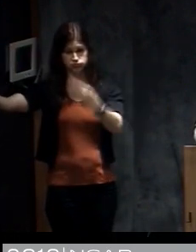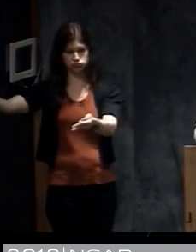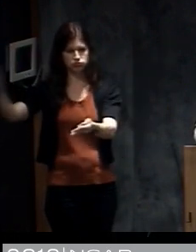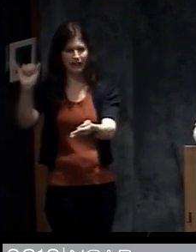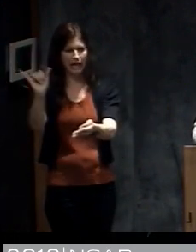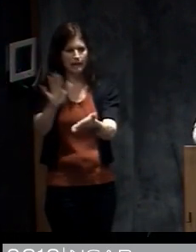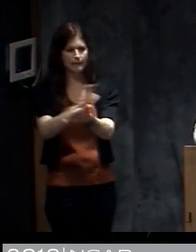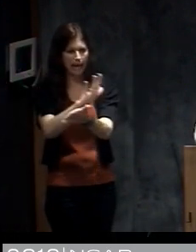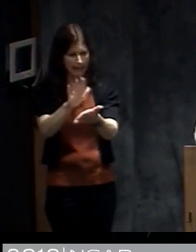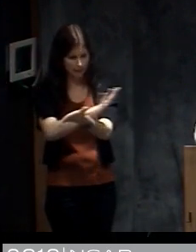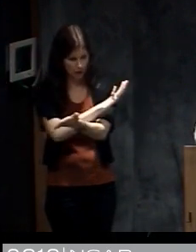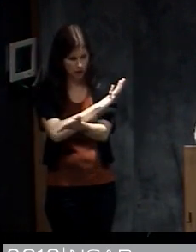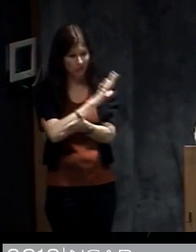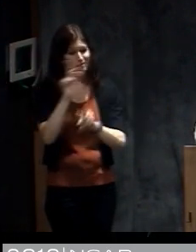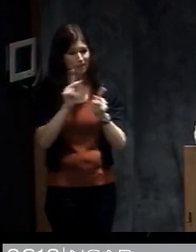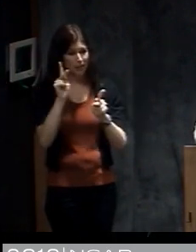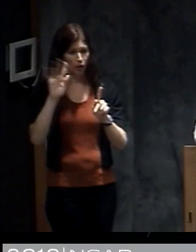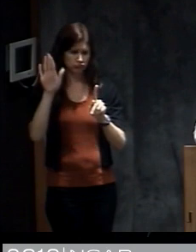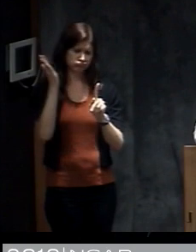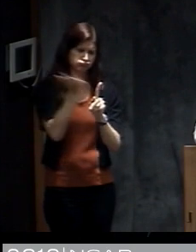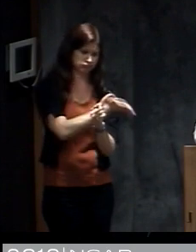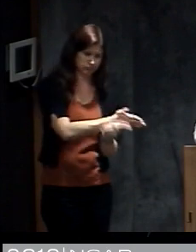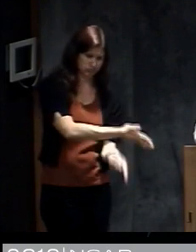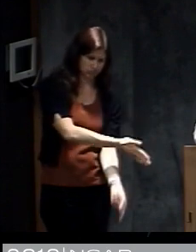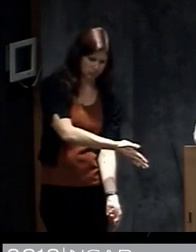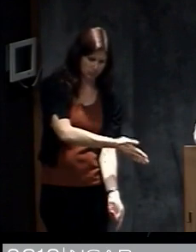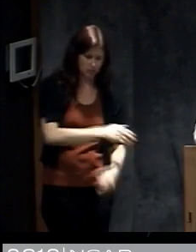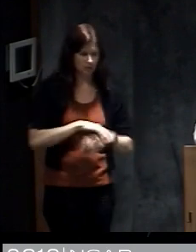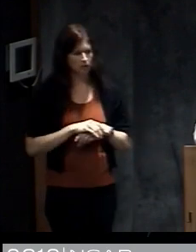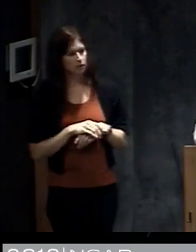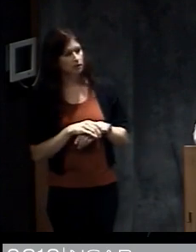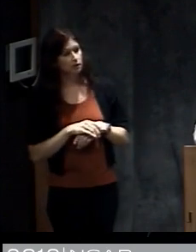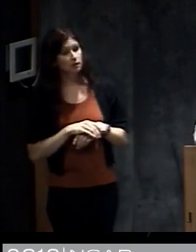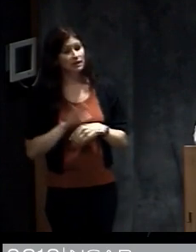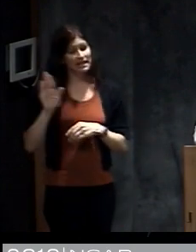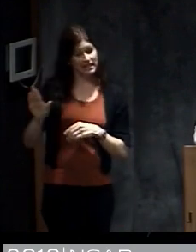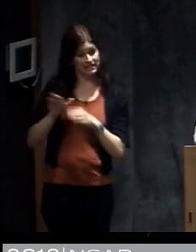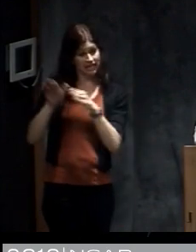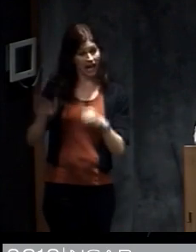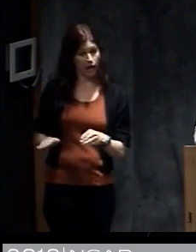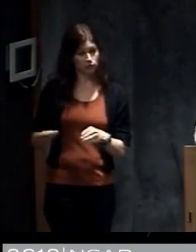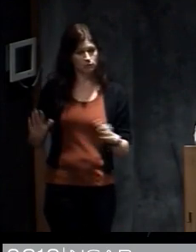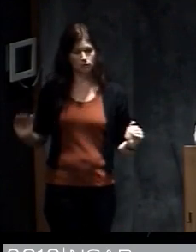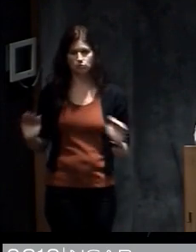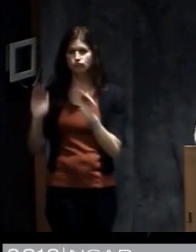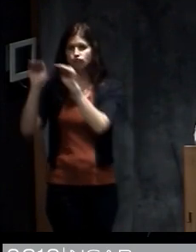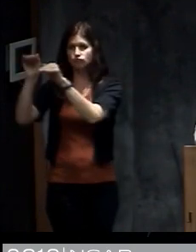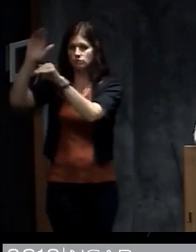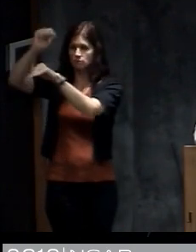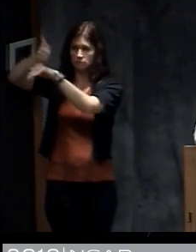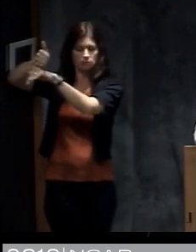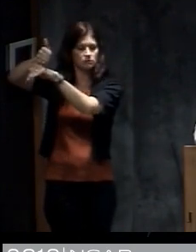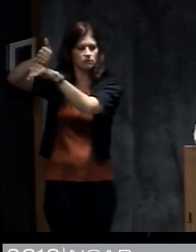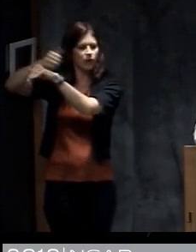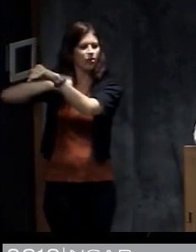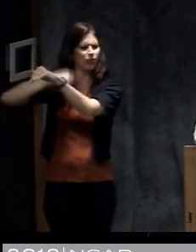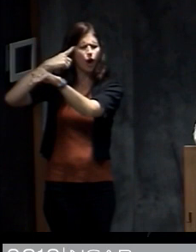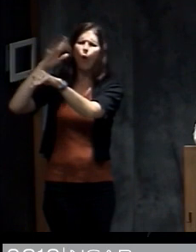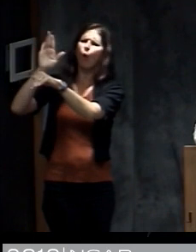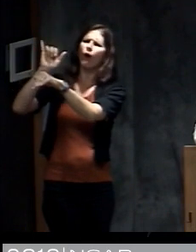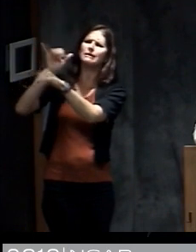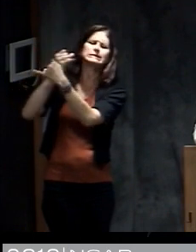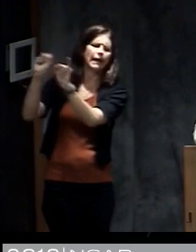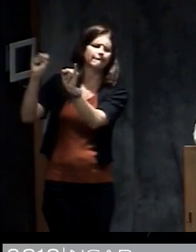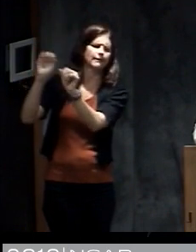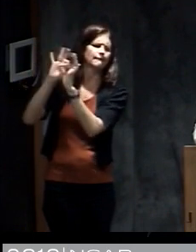talking about people killed because of that. And then he had actually his house was on high ground in Galveston which he thought was a safe location. So he had